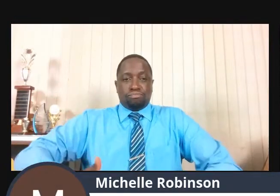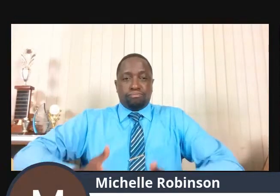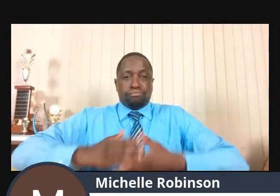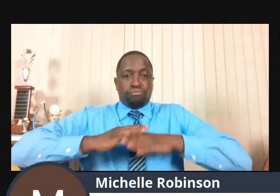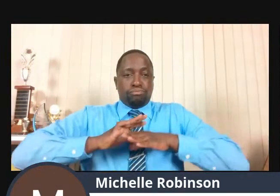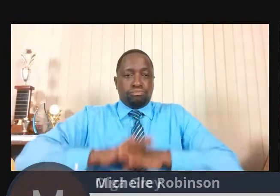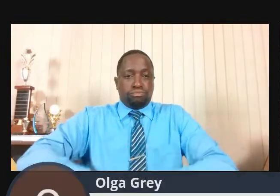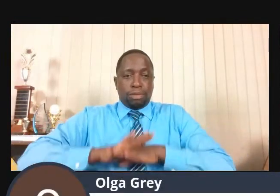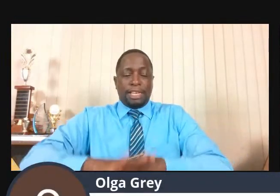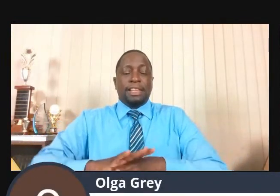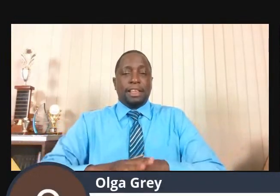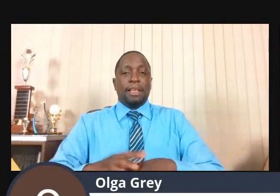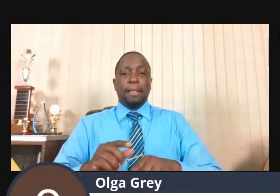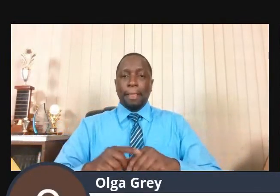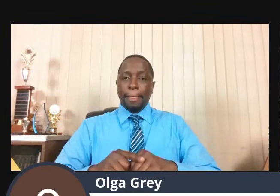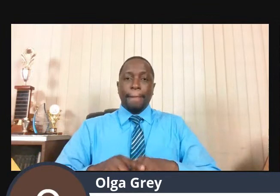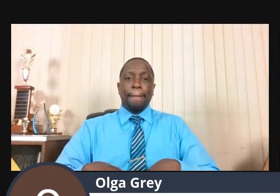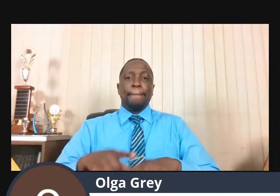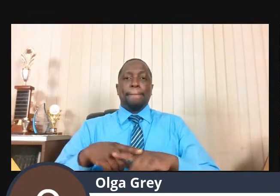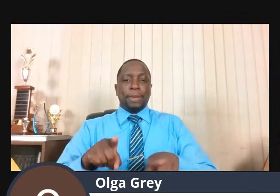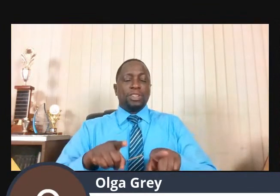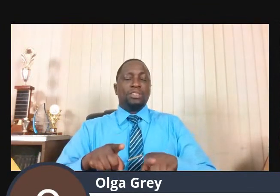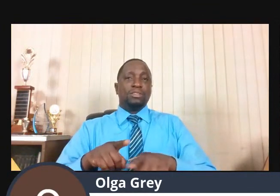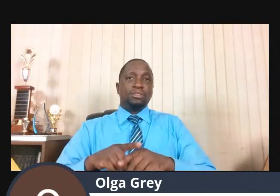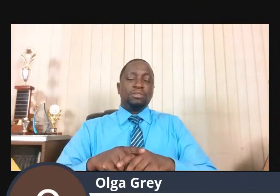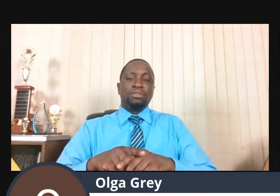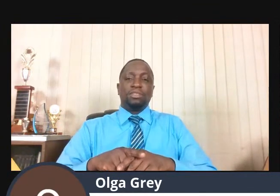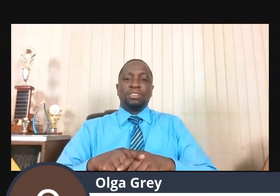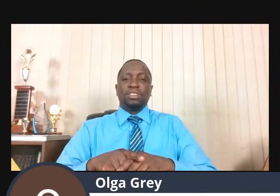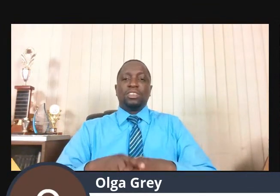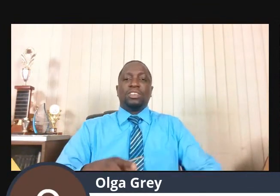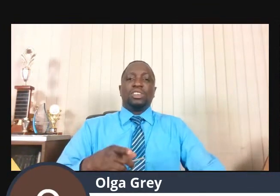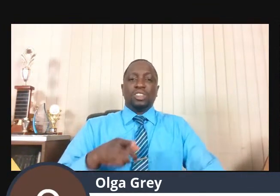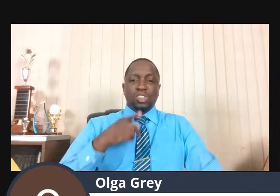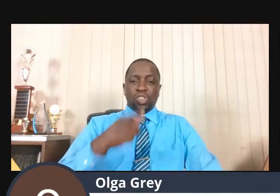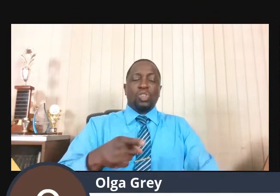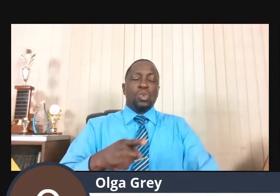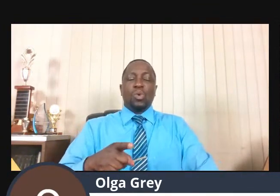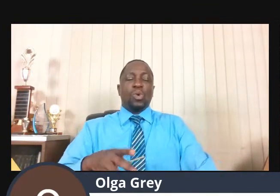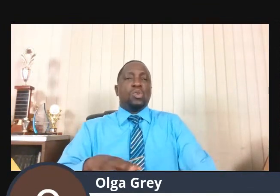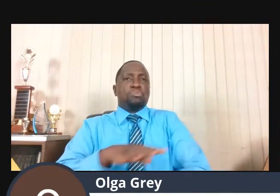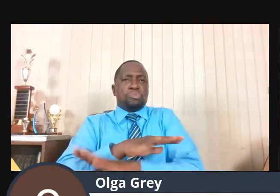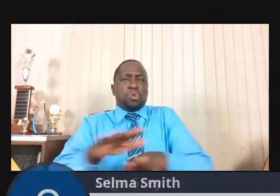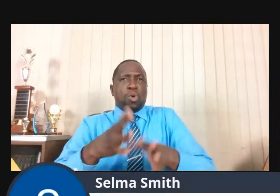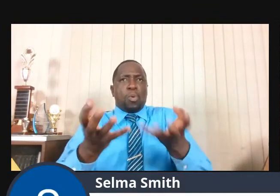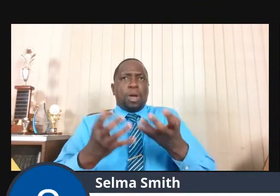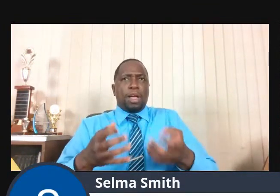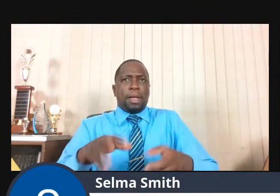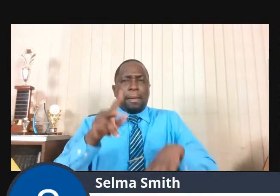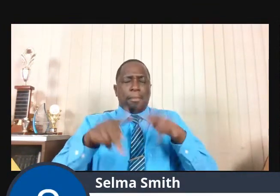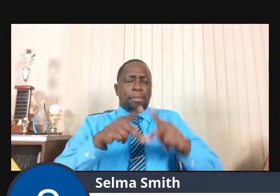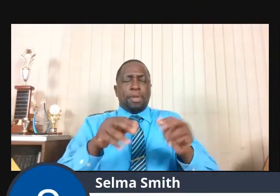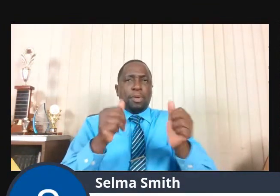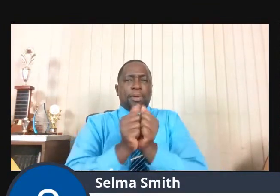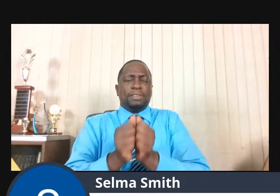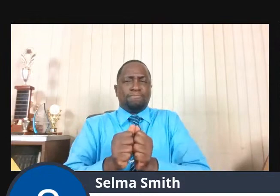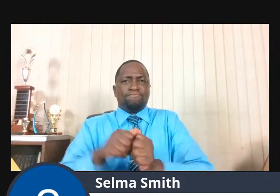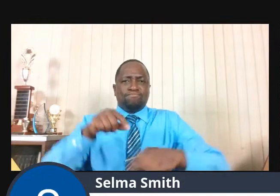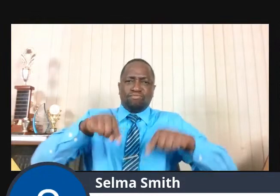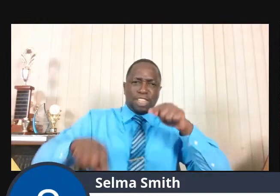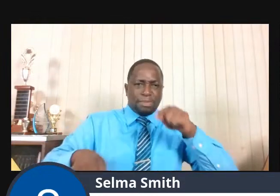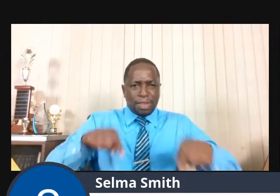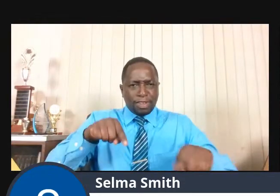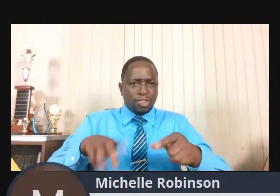before, but you have excluded all those with a disability who may not be able to lift 25